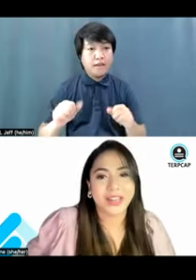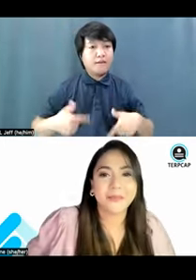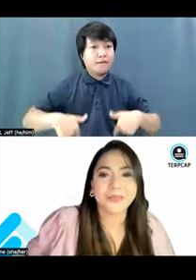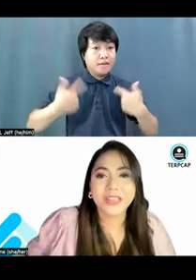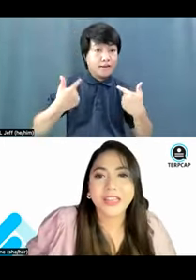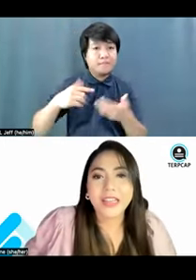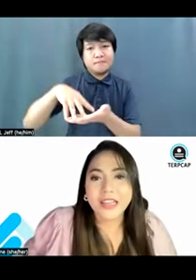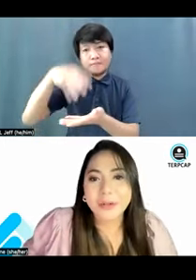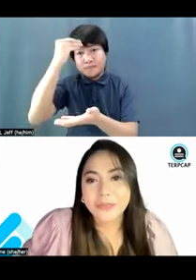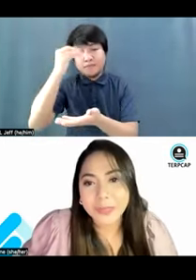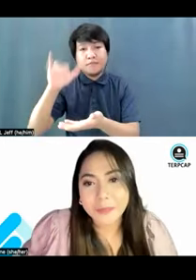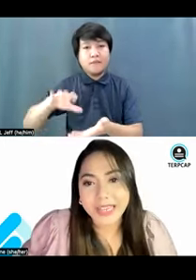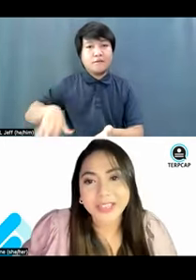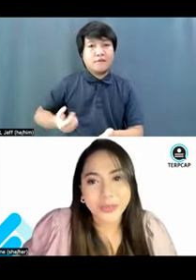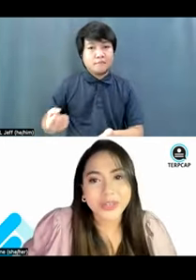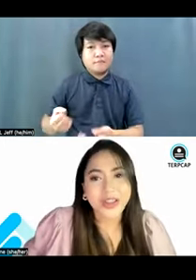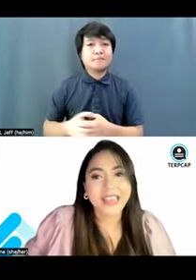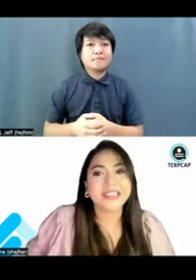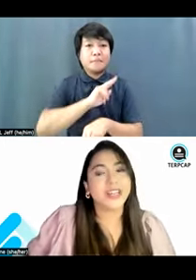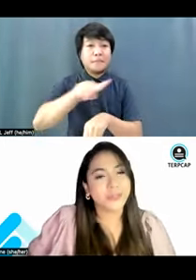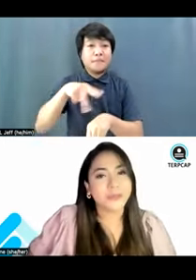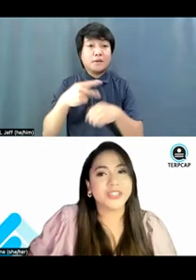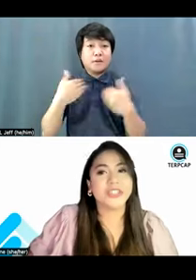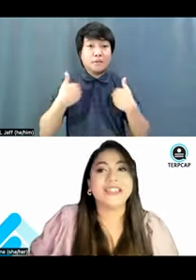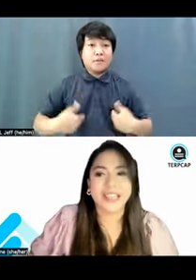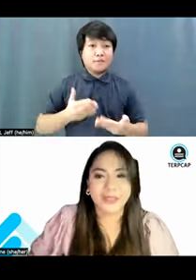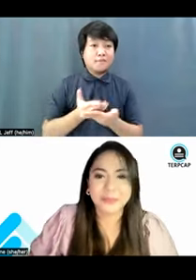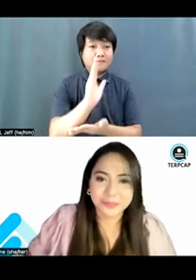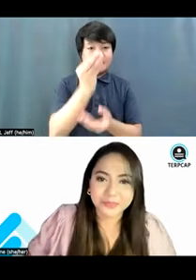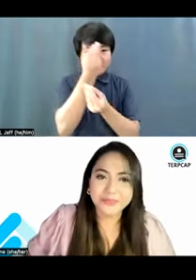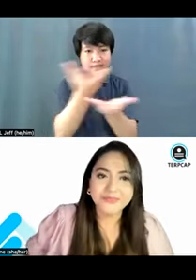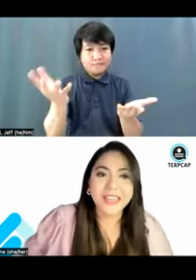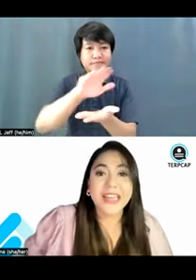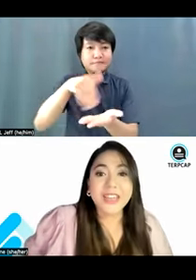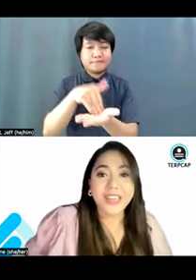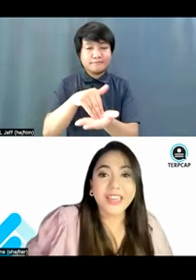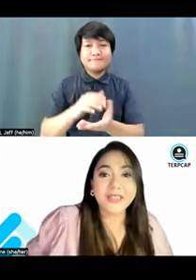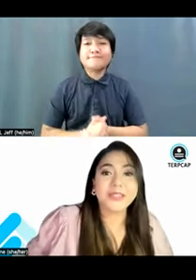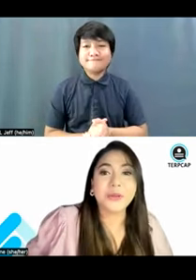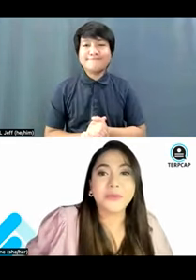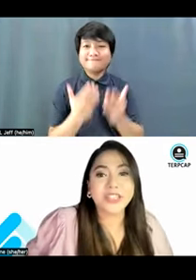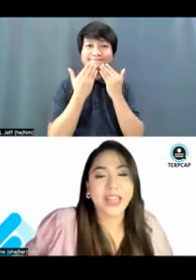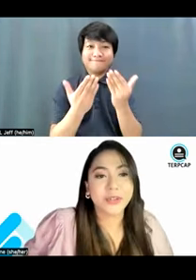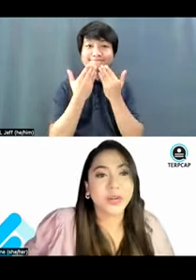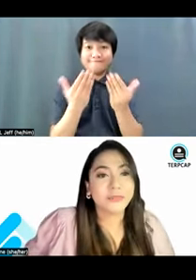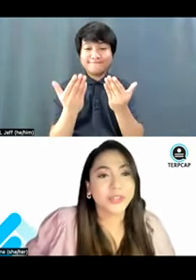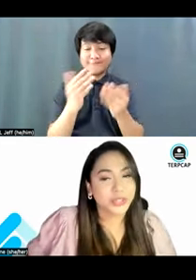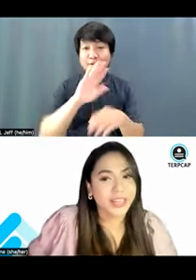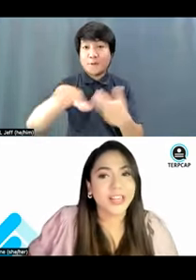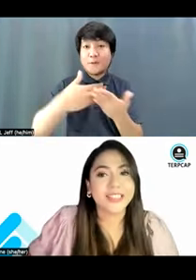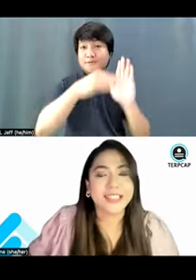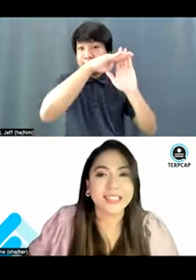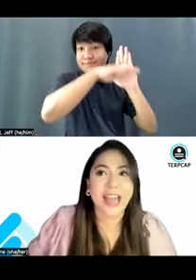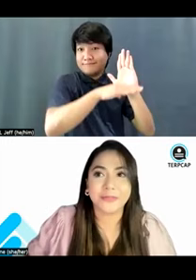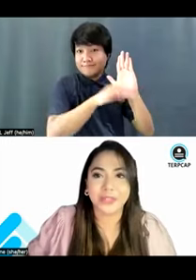Cambodia, Philippine Human Rights Information Center, Philippine Thank you so much, everyone, for